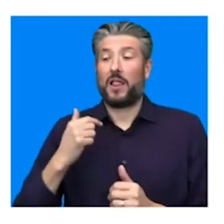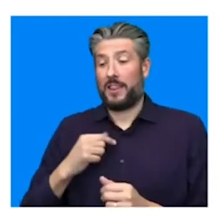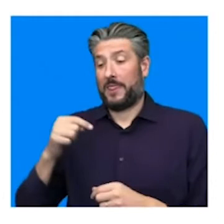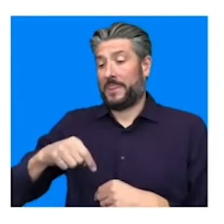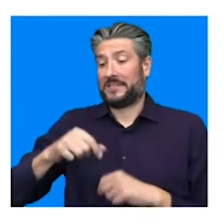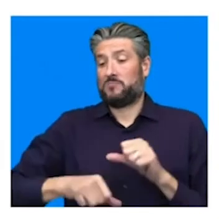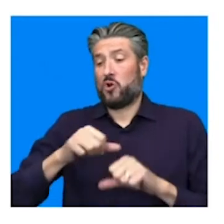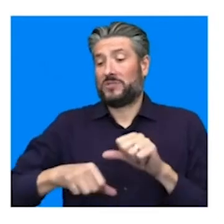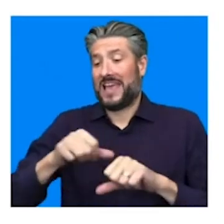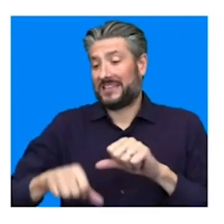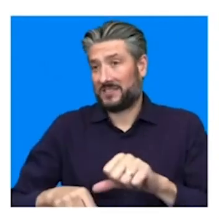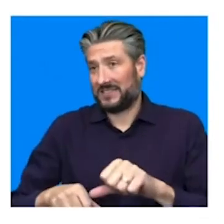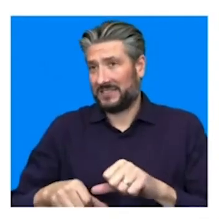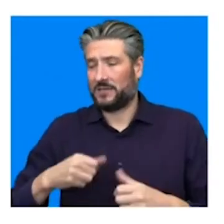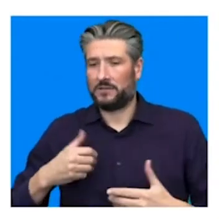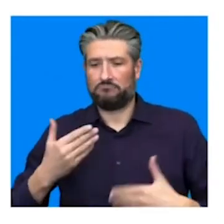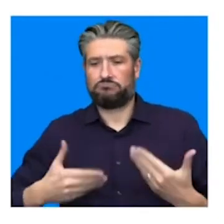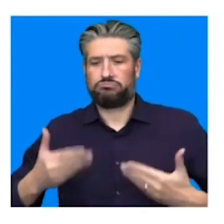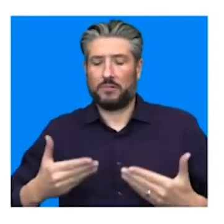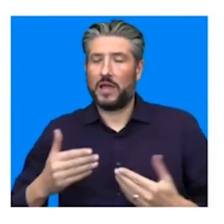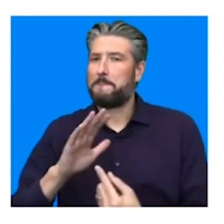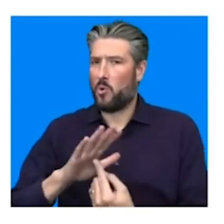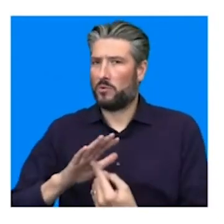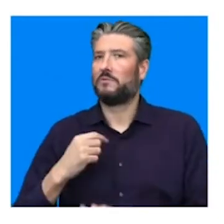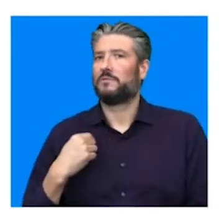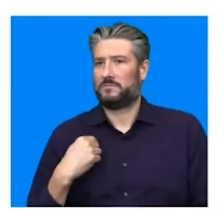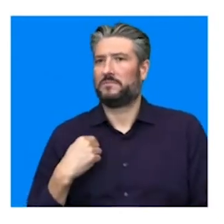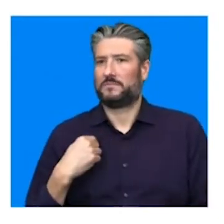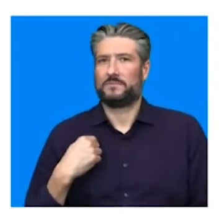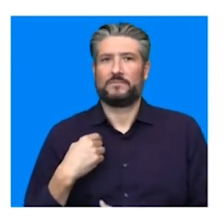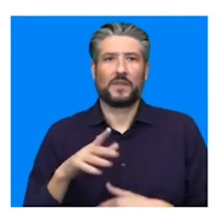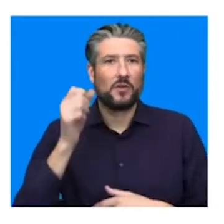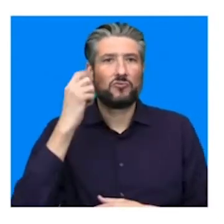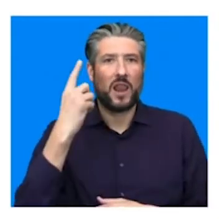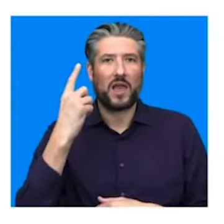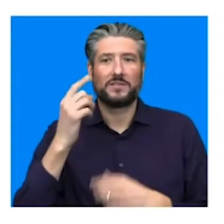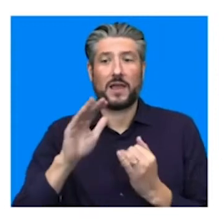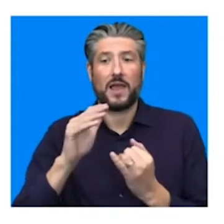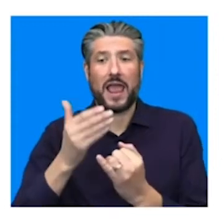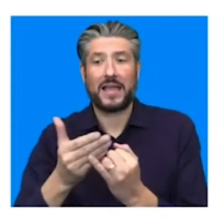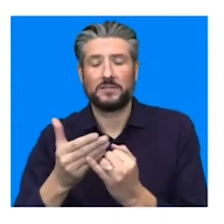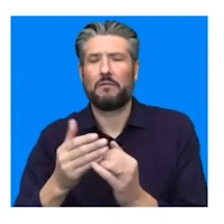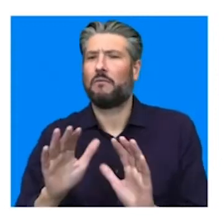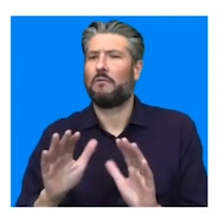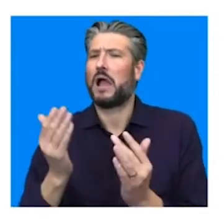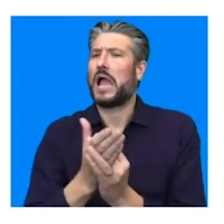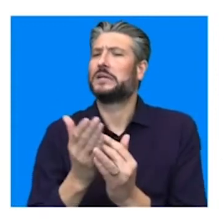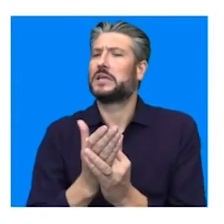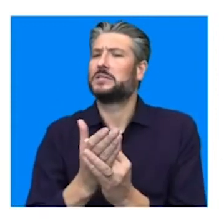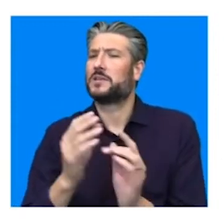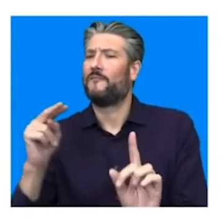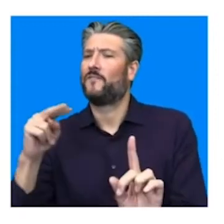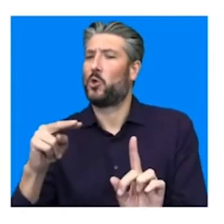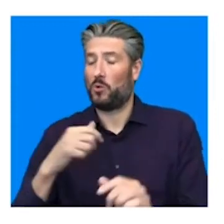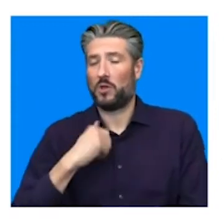was a really, really important thing. And we realized really coming out the end of it from an accessibility point of view, we've learned an enormous amount.